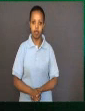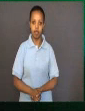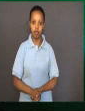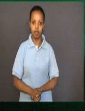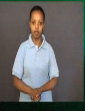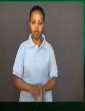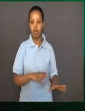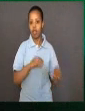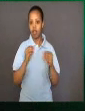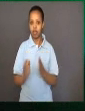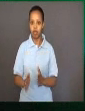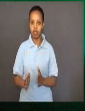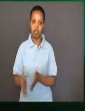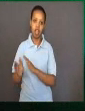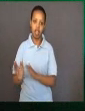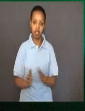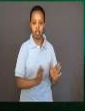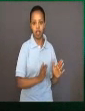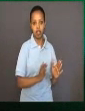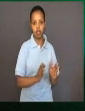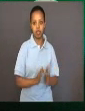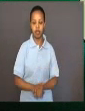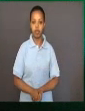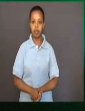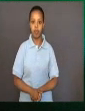Students, let's get ready.